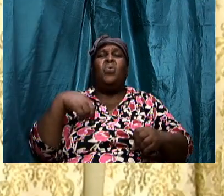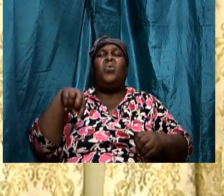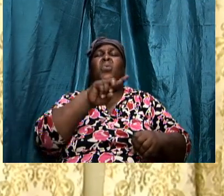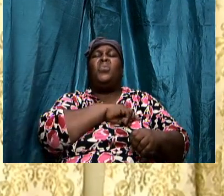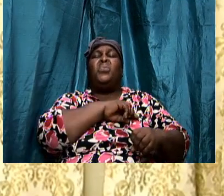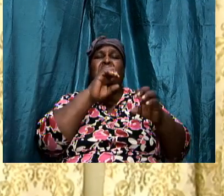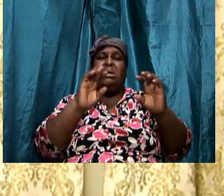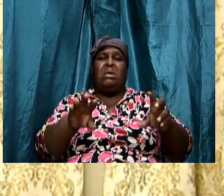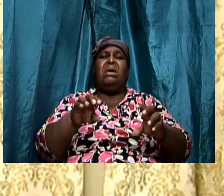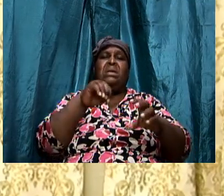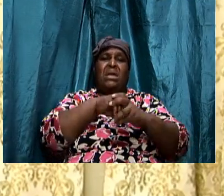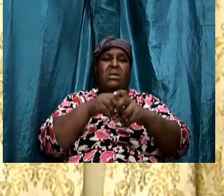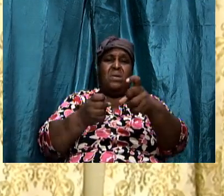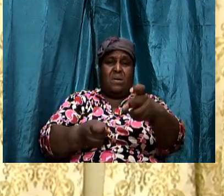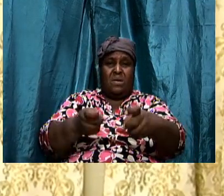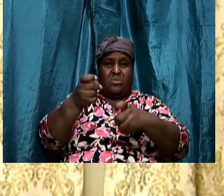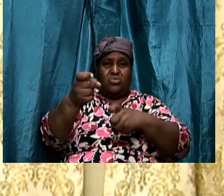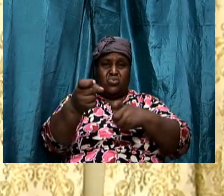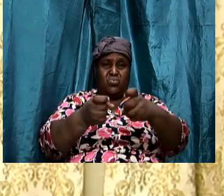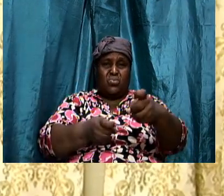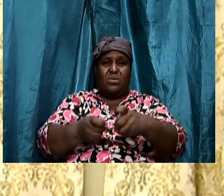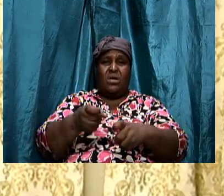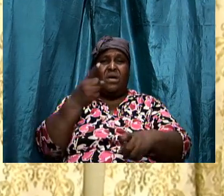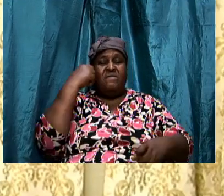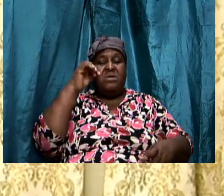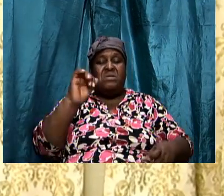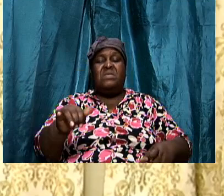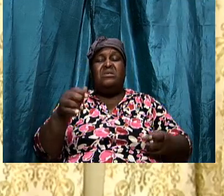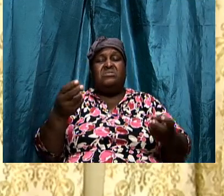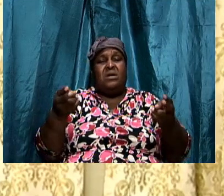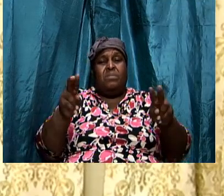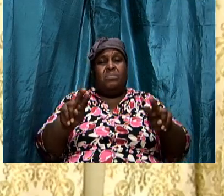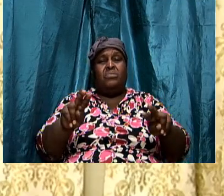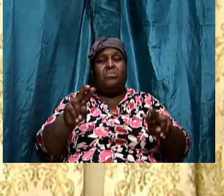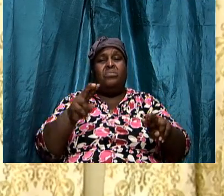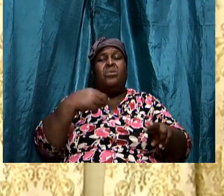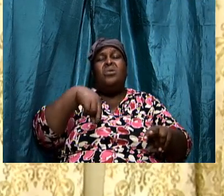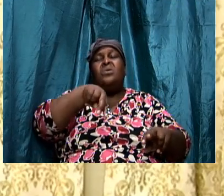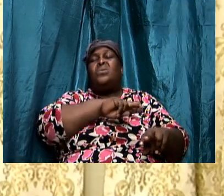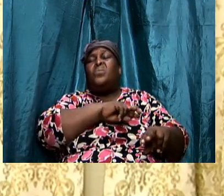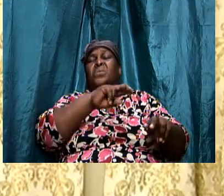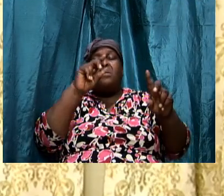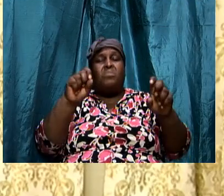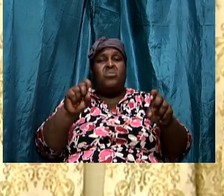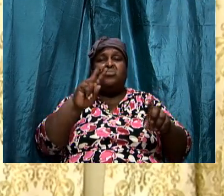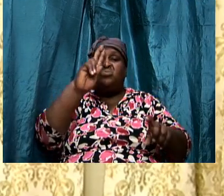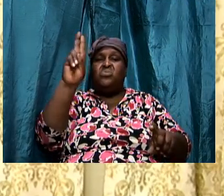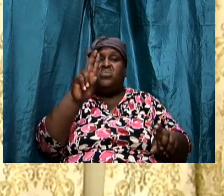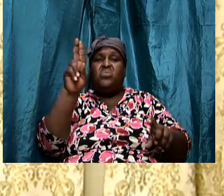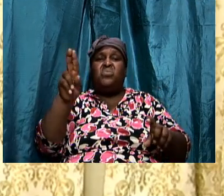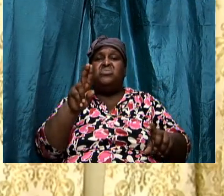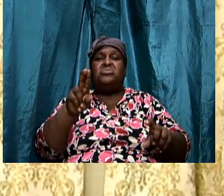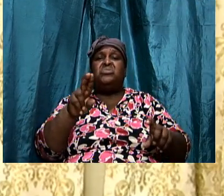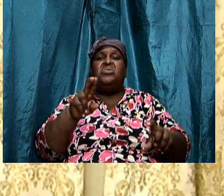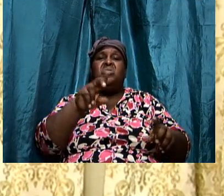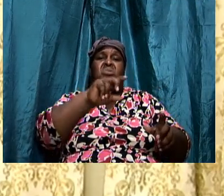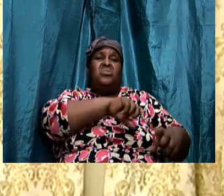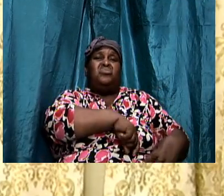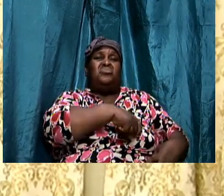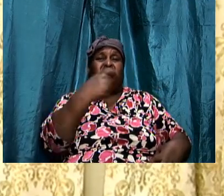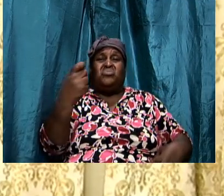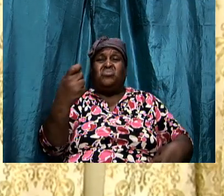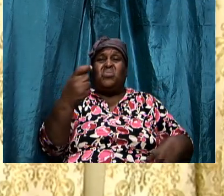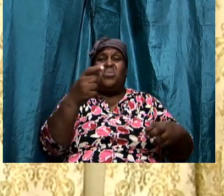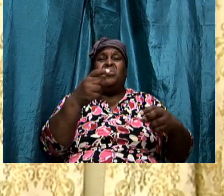upper hand. And for that to happen, we must use this sword, the Macharia